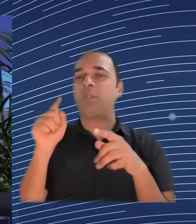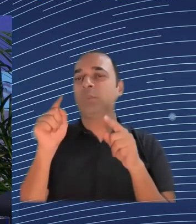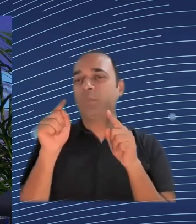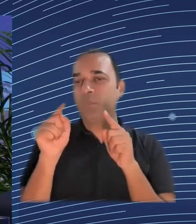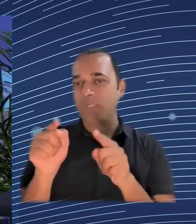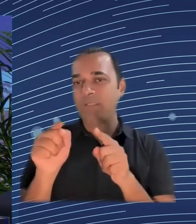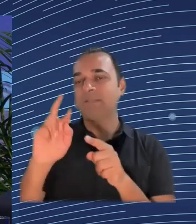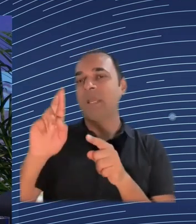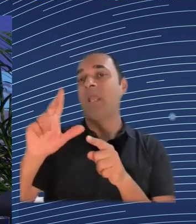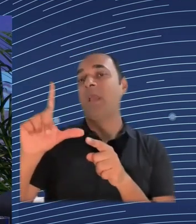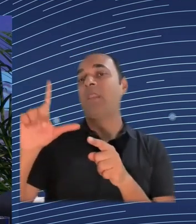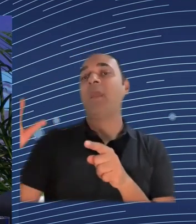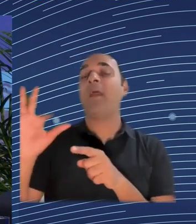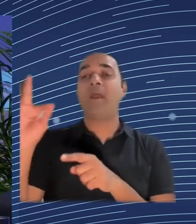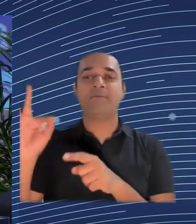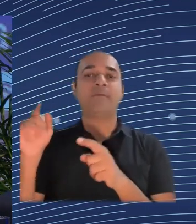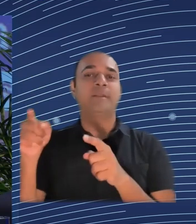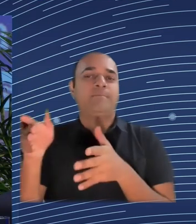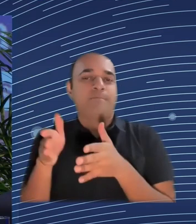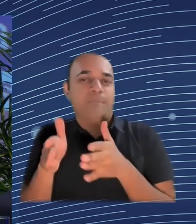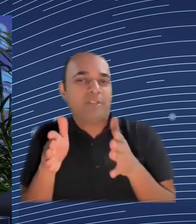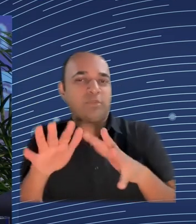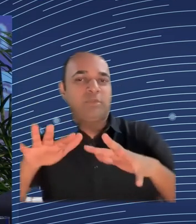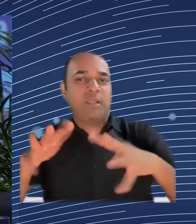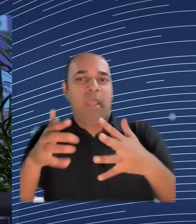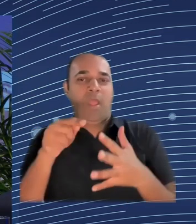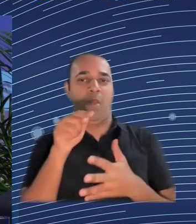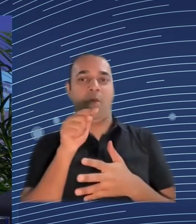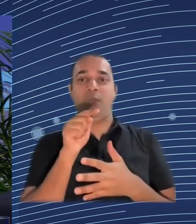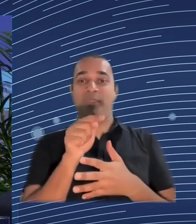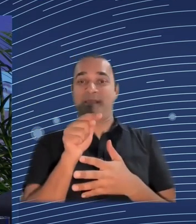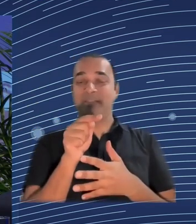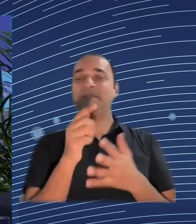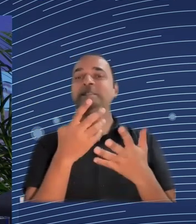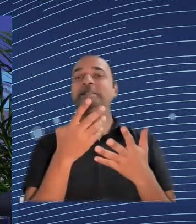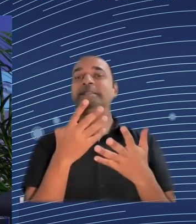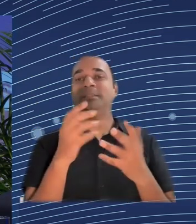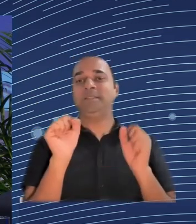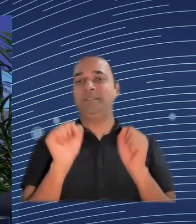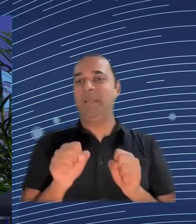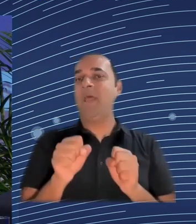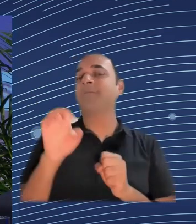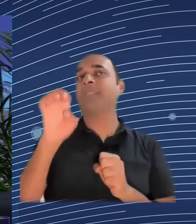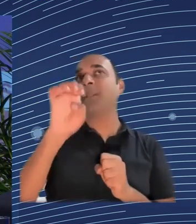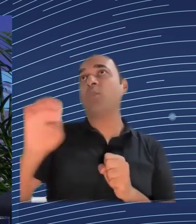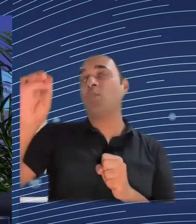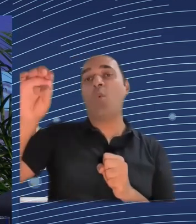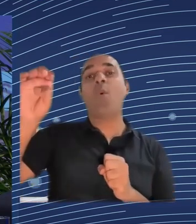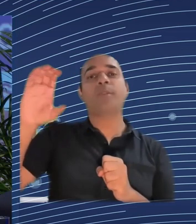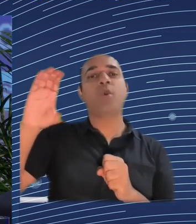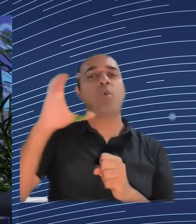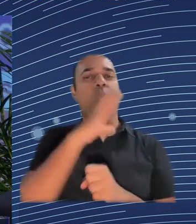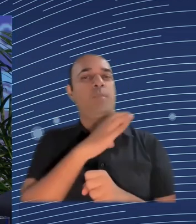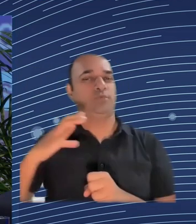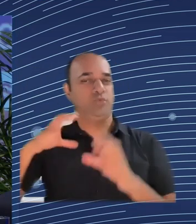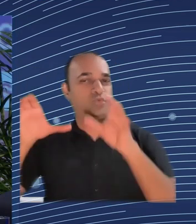Romania, sometimes I have the impression that we have like a thousand Romanians in one Romania. Talking about